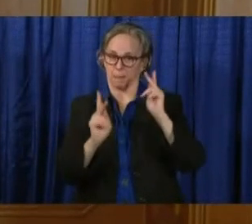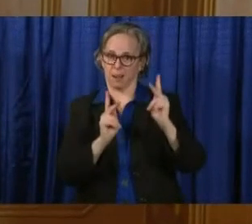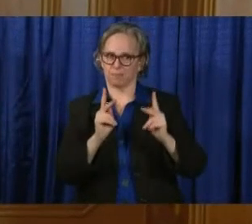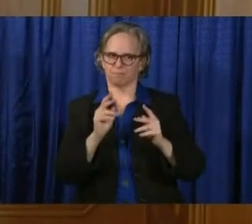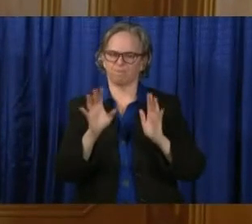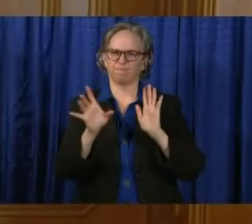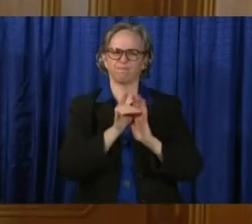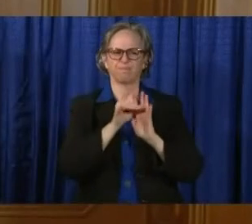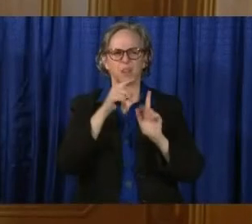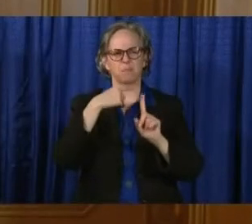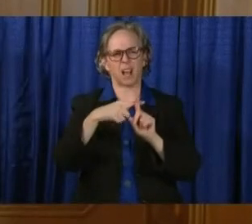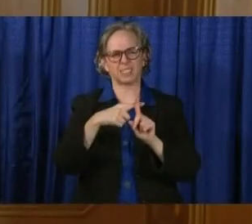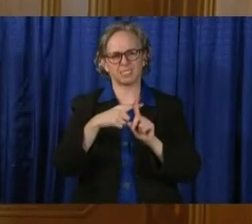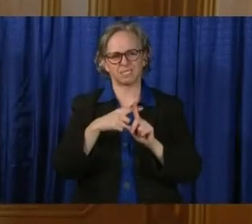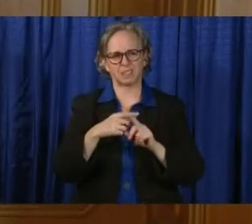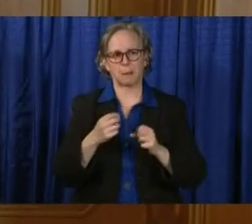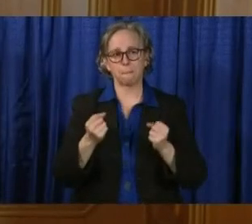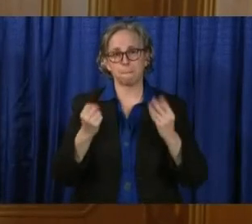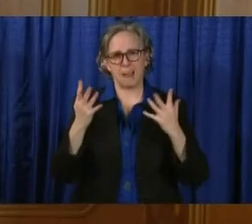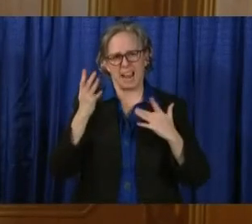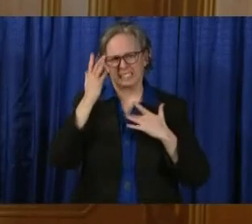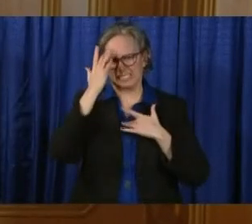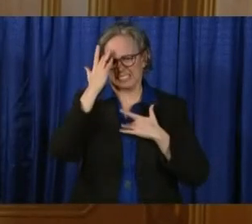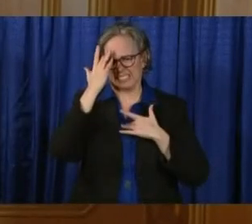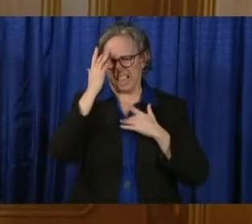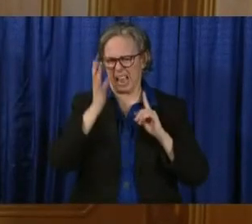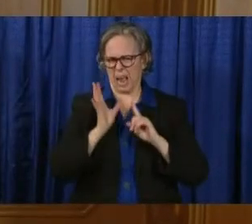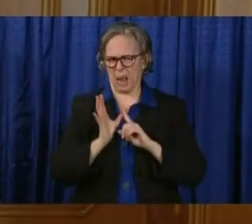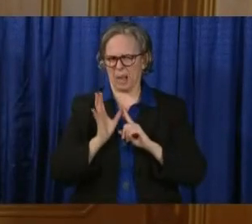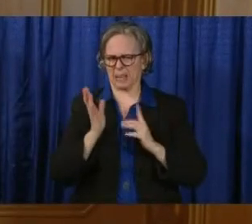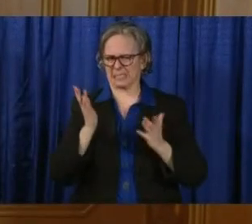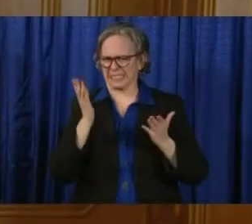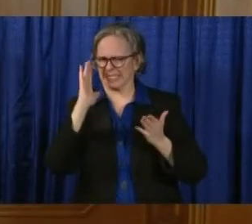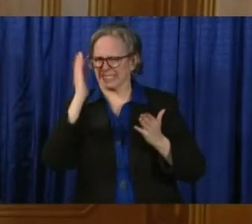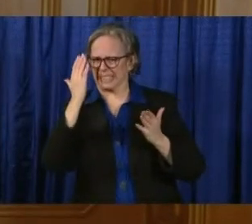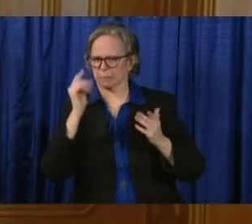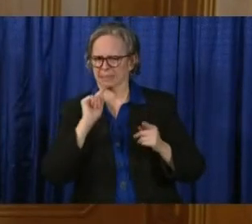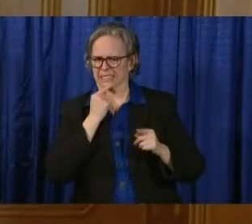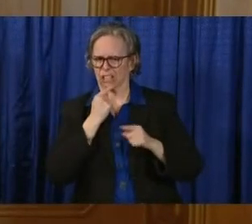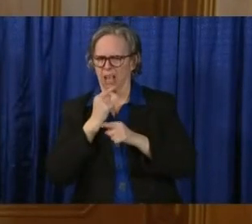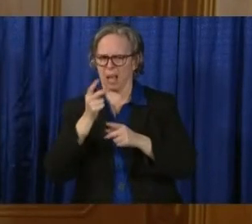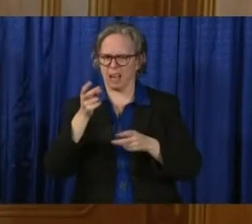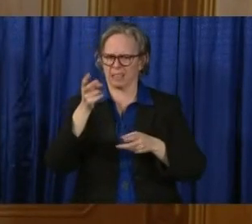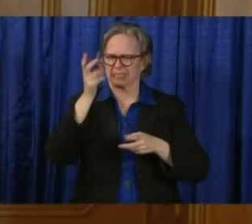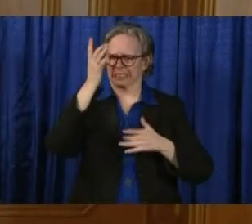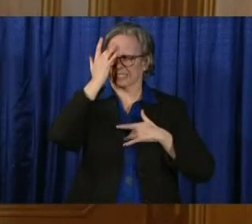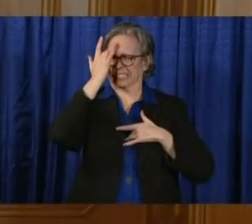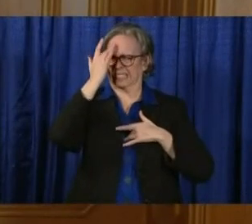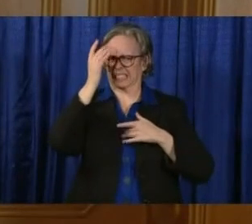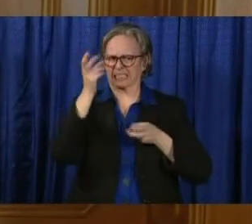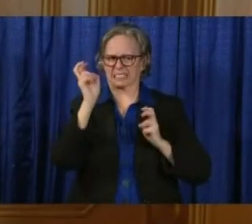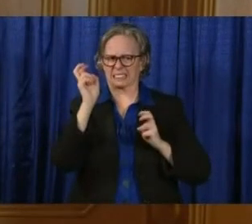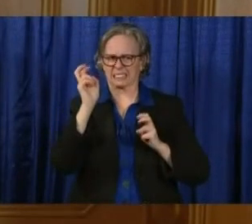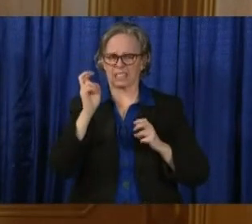more have shown symptoms, and some of these very serious. Three inmates have died.